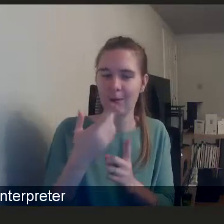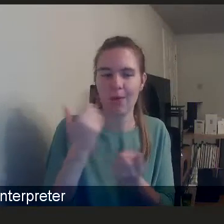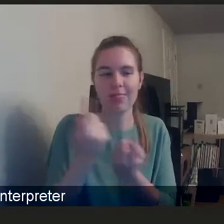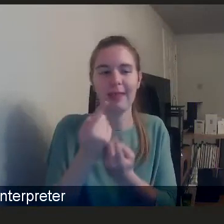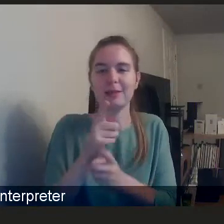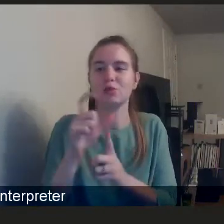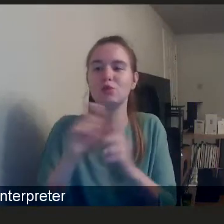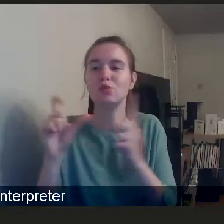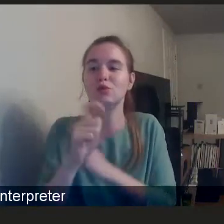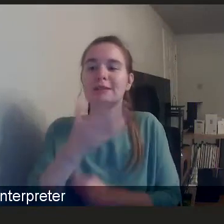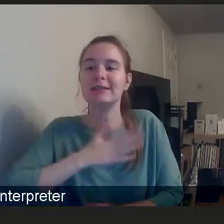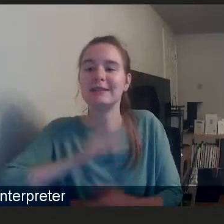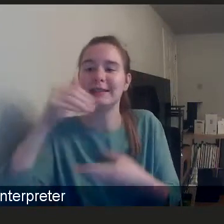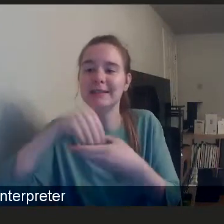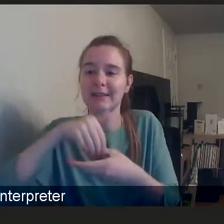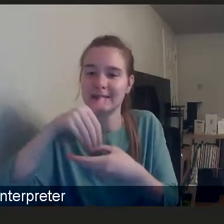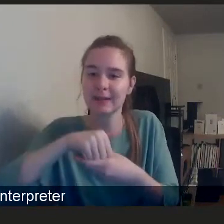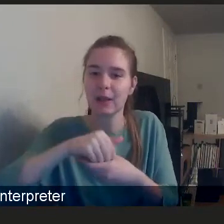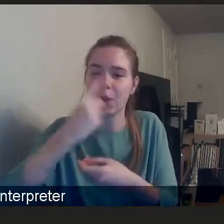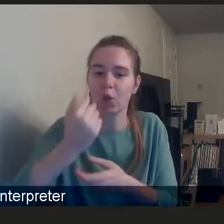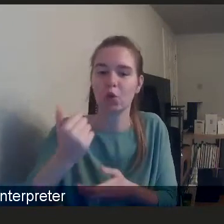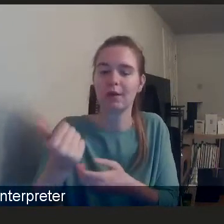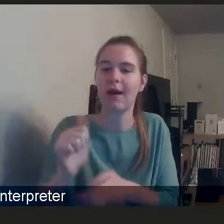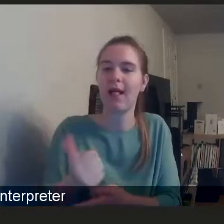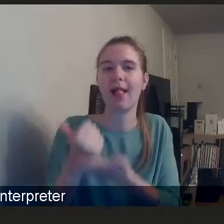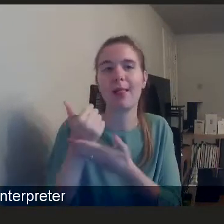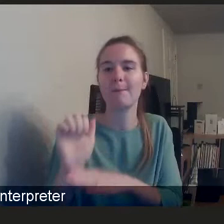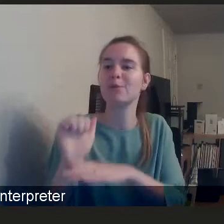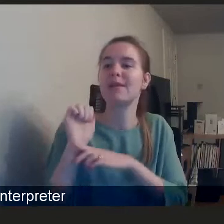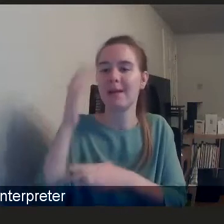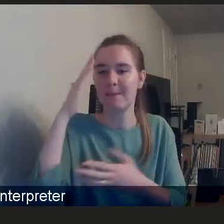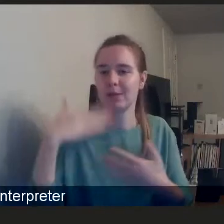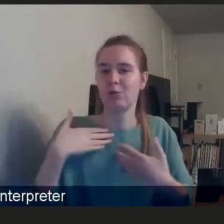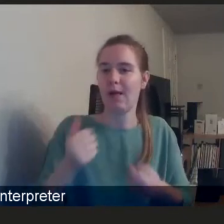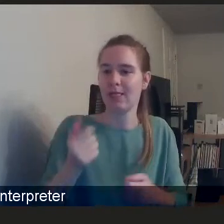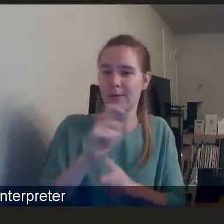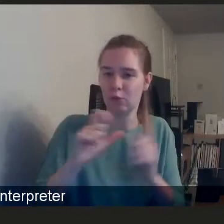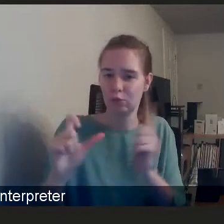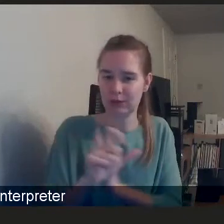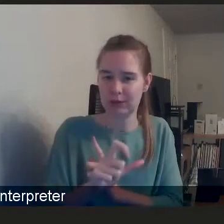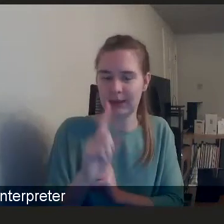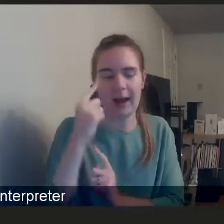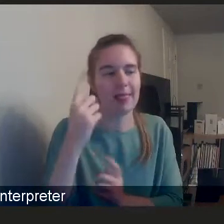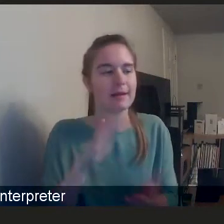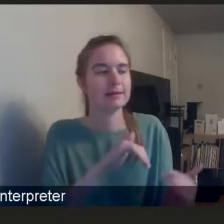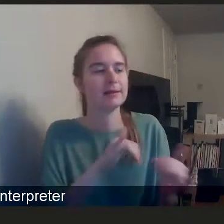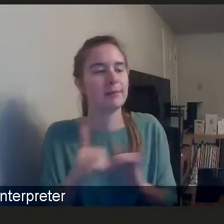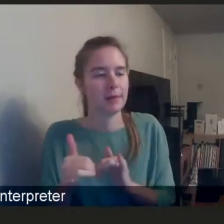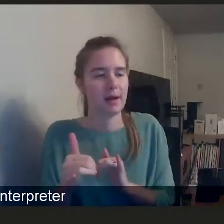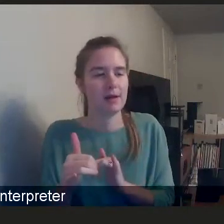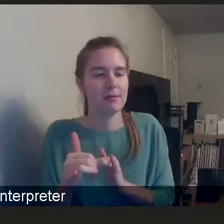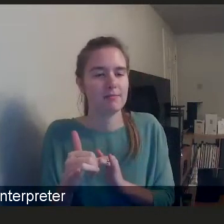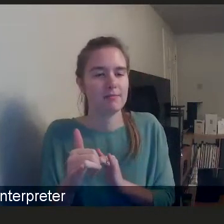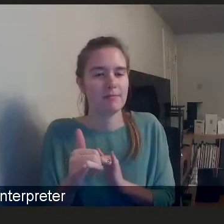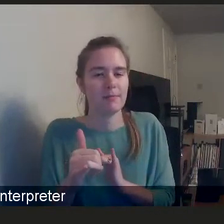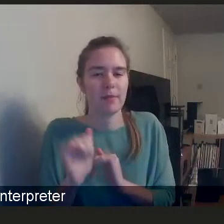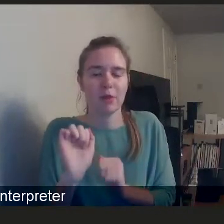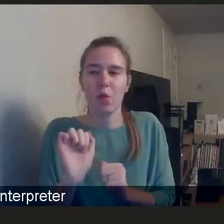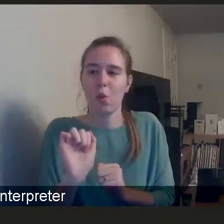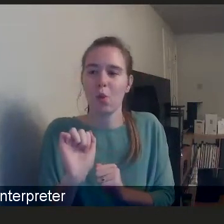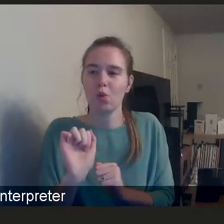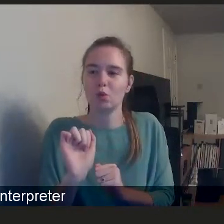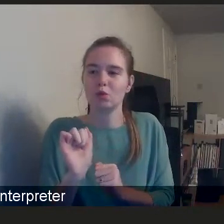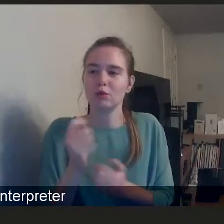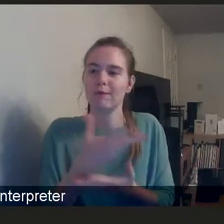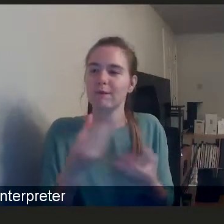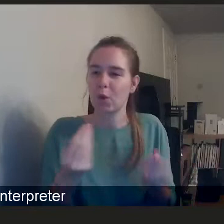communities that can help protect people's mental health? And I think sometimes that those are underestimated,